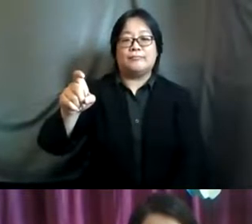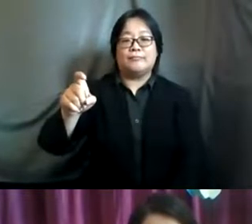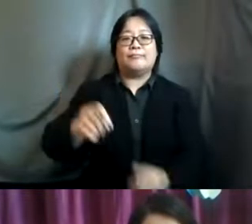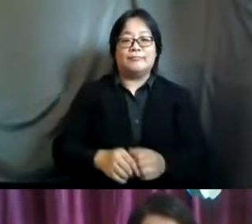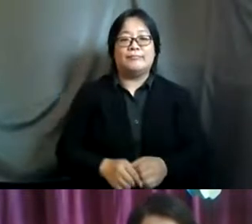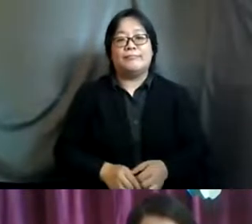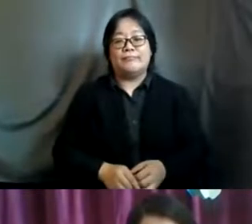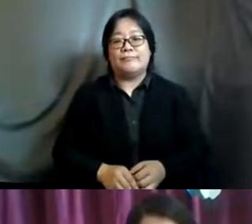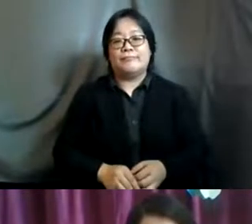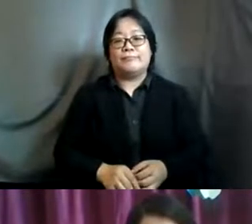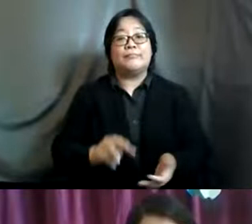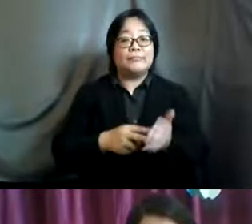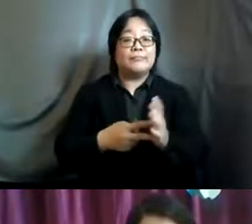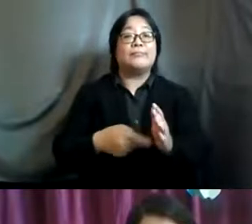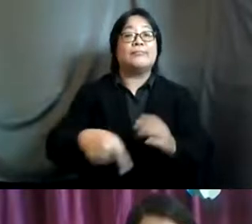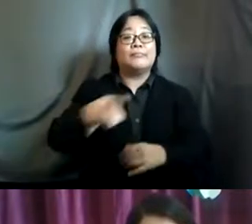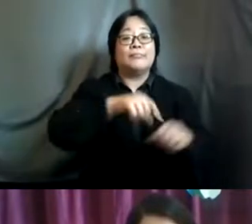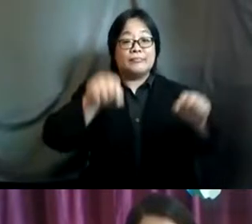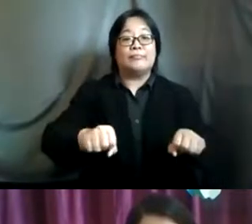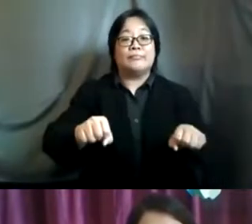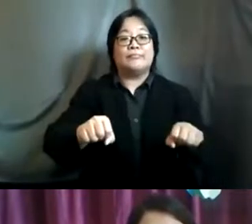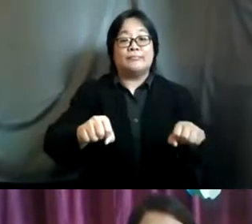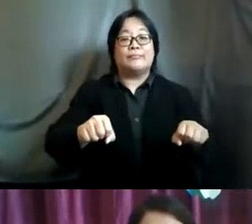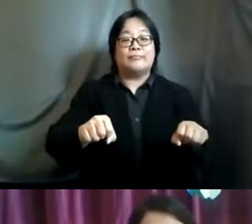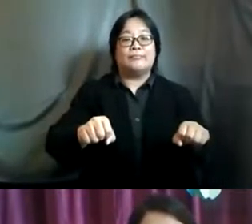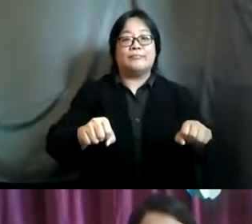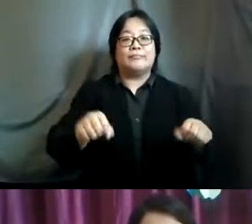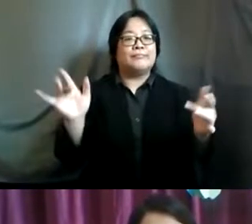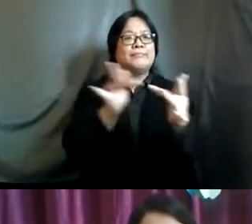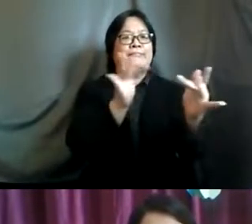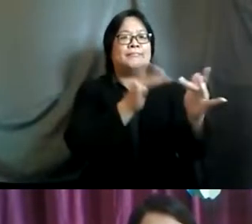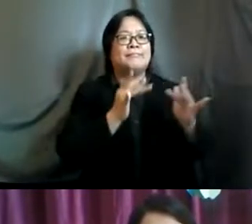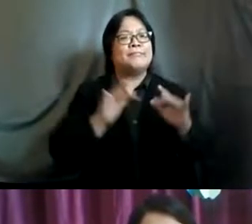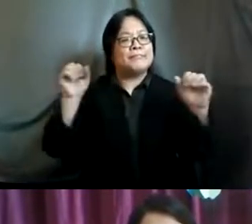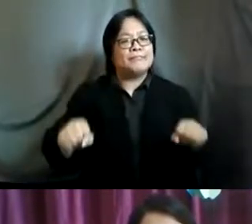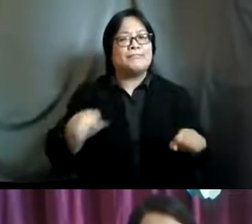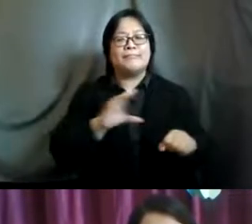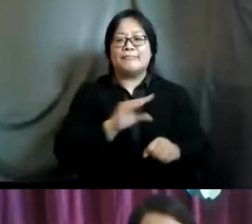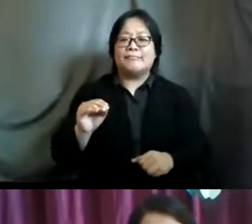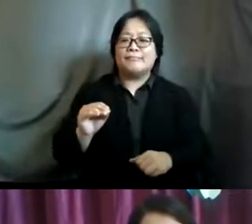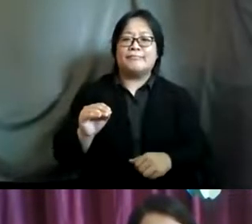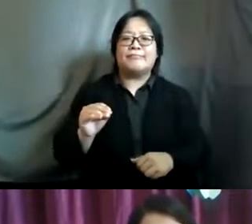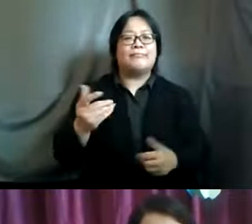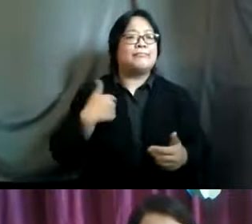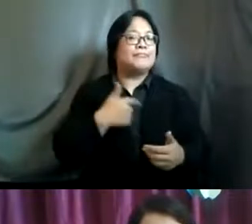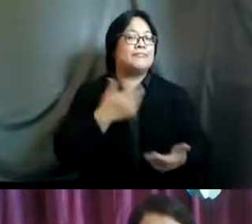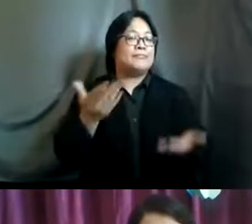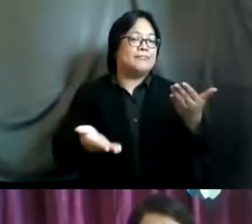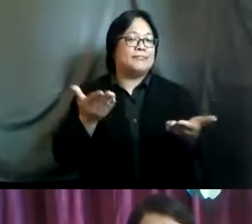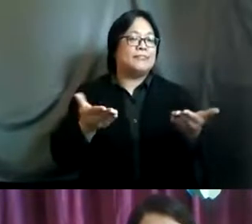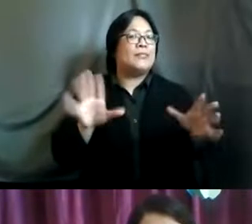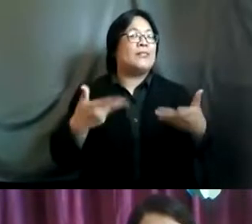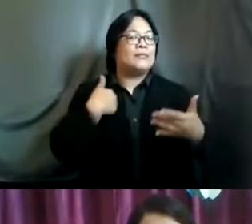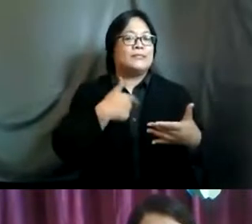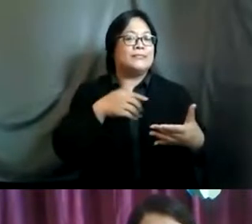so that they can directly get in touch with us and and we can look at exploring policing around